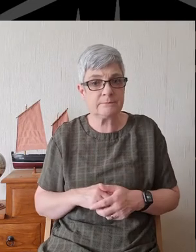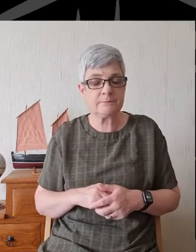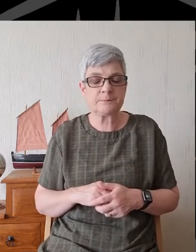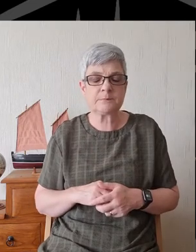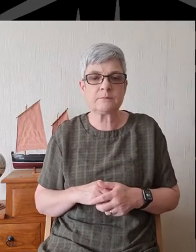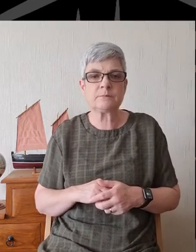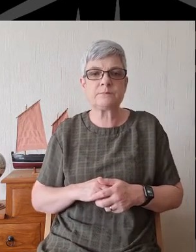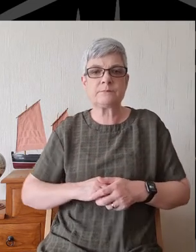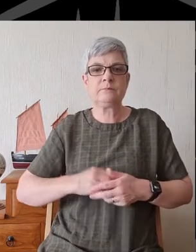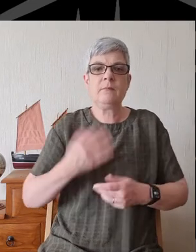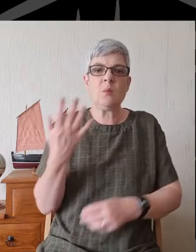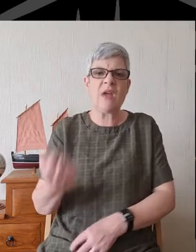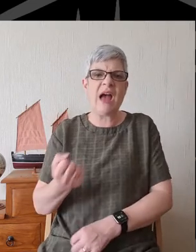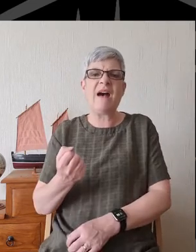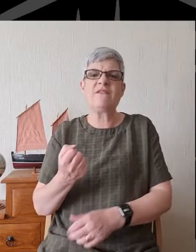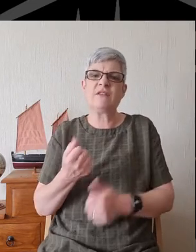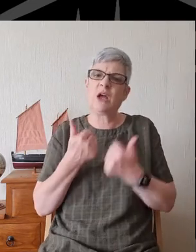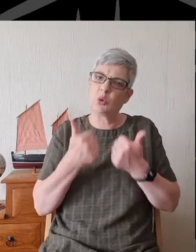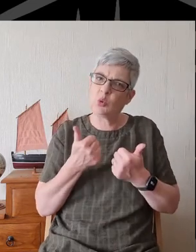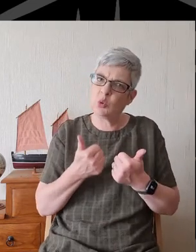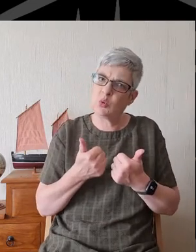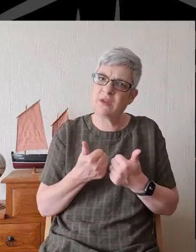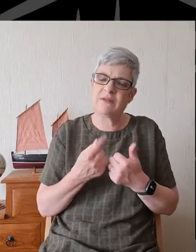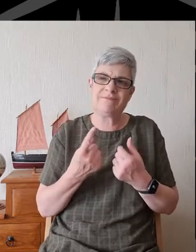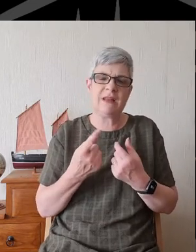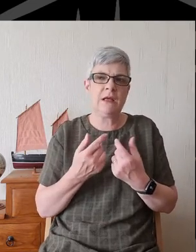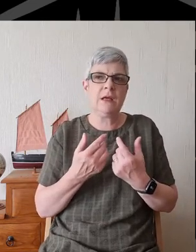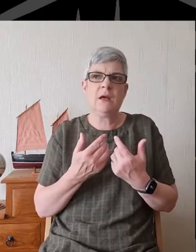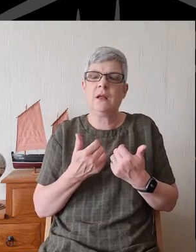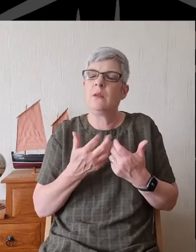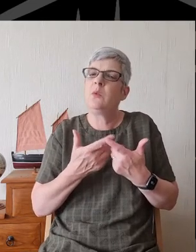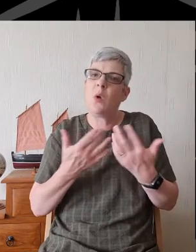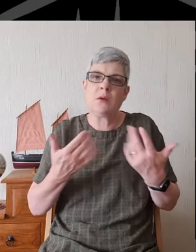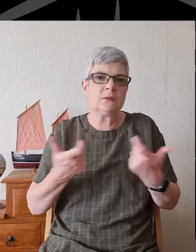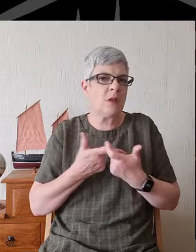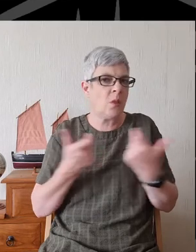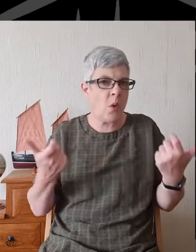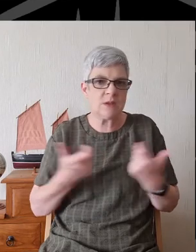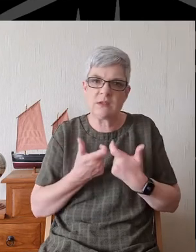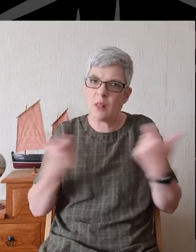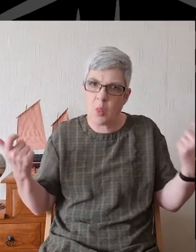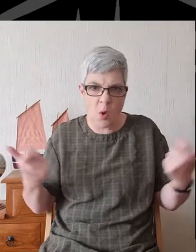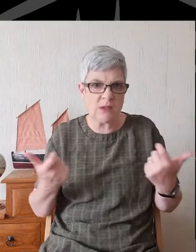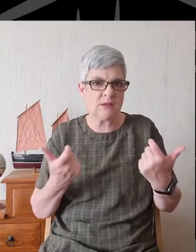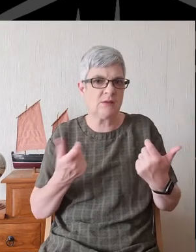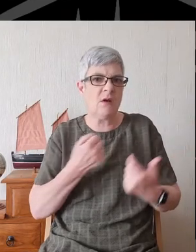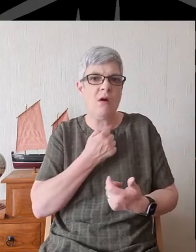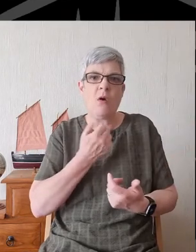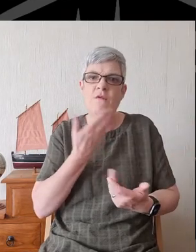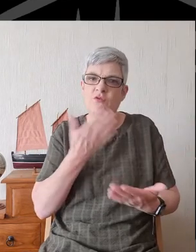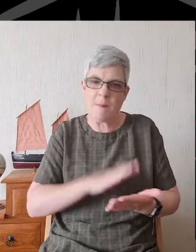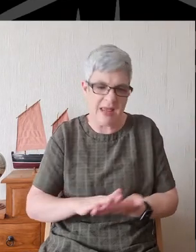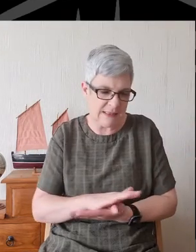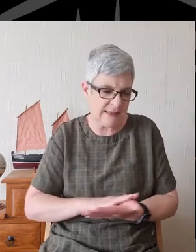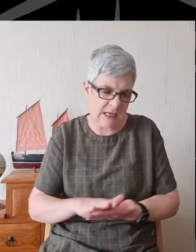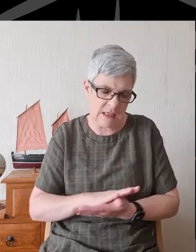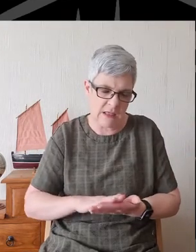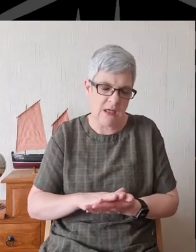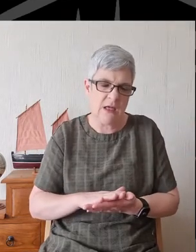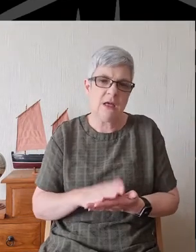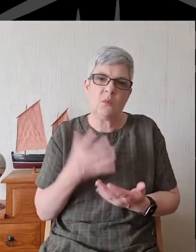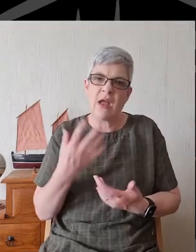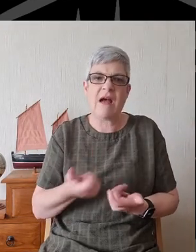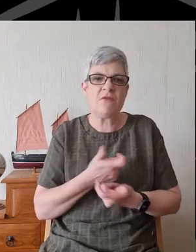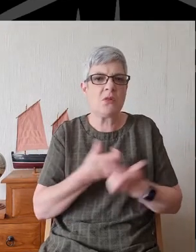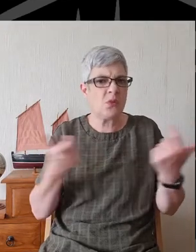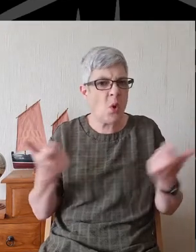We have a good deal of repenting to do. We have a good deal of questioning